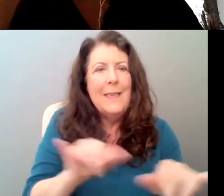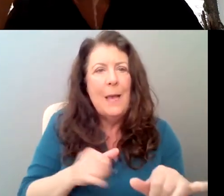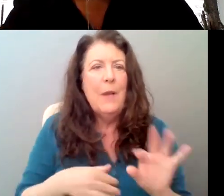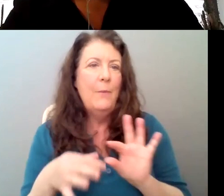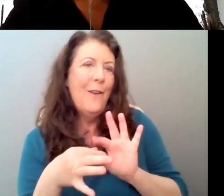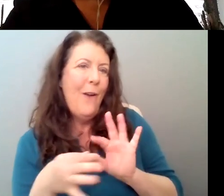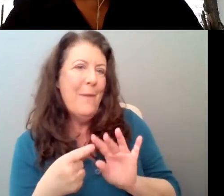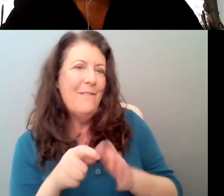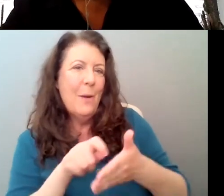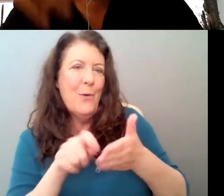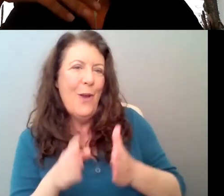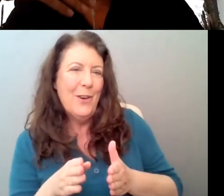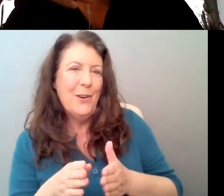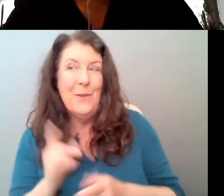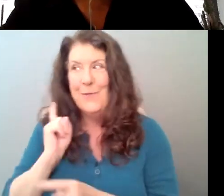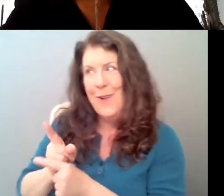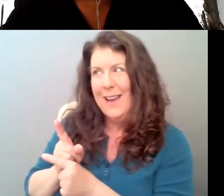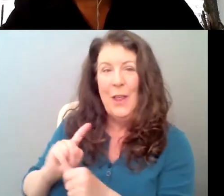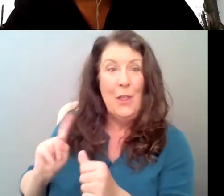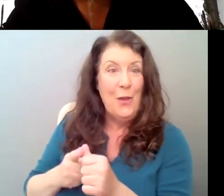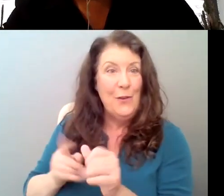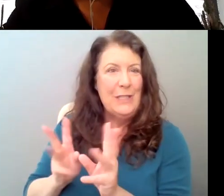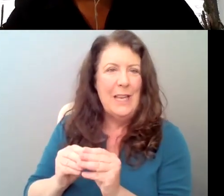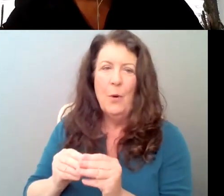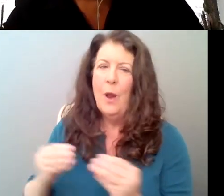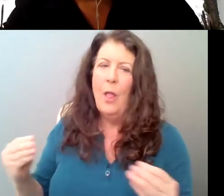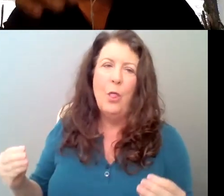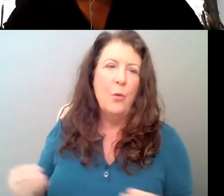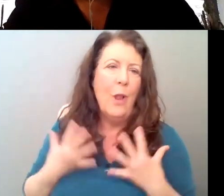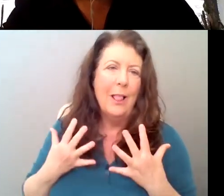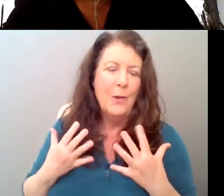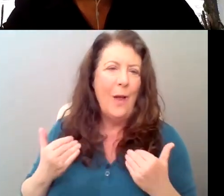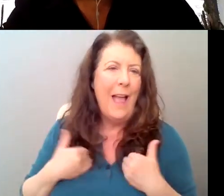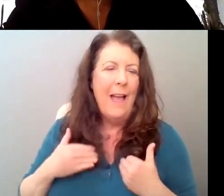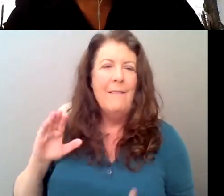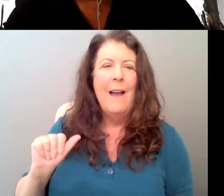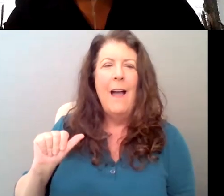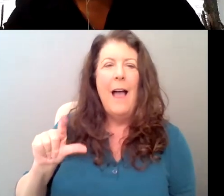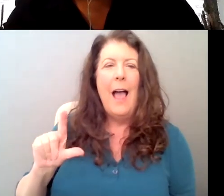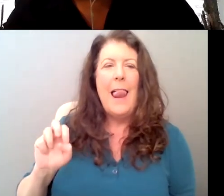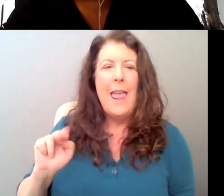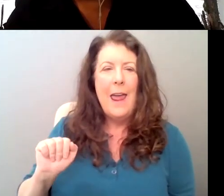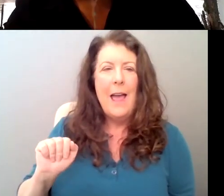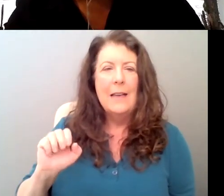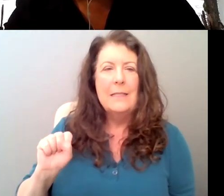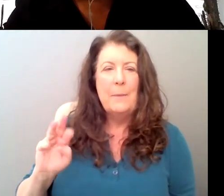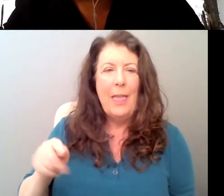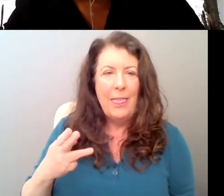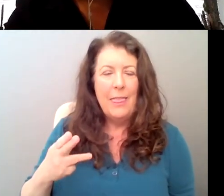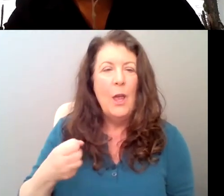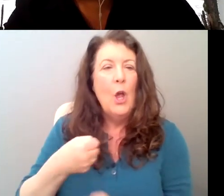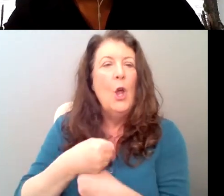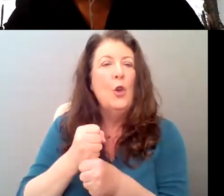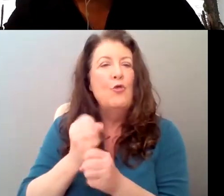And so for our first session, we are super happy, super thrilled to have Elena Smith. She's the creator and showrunner